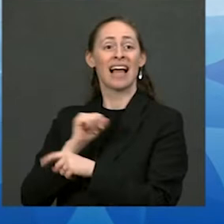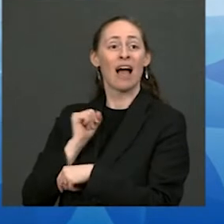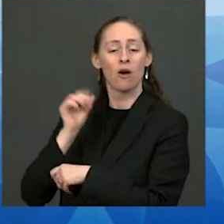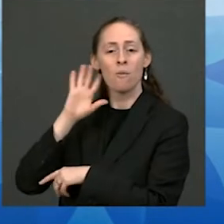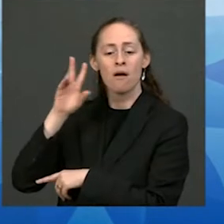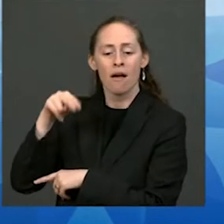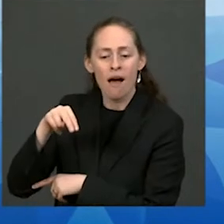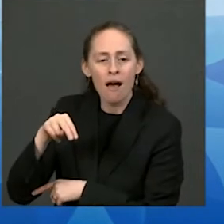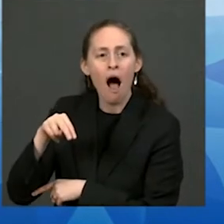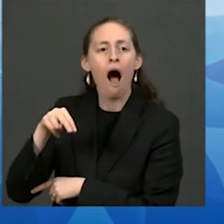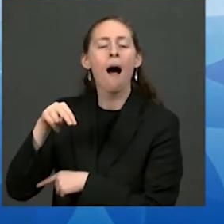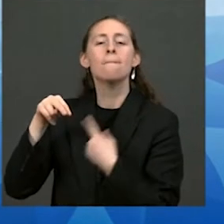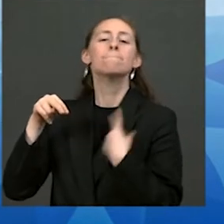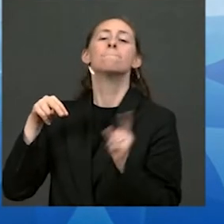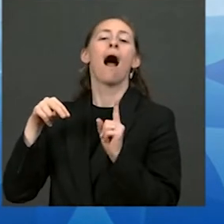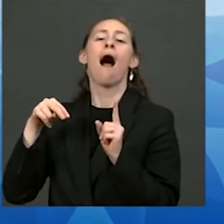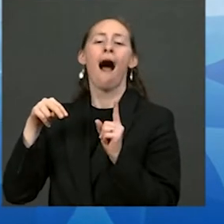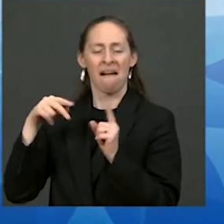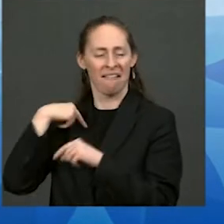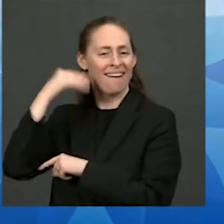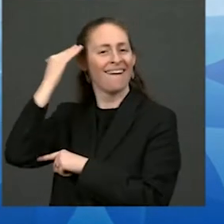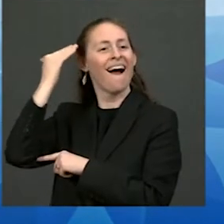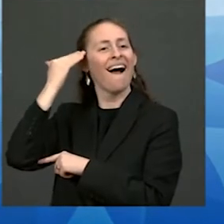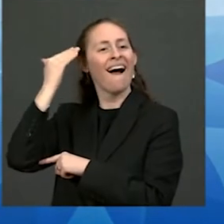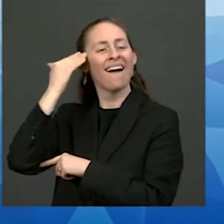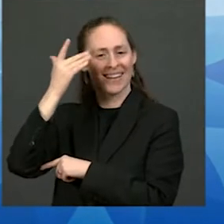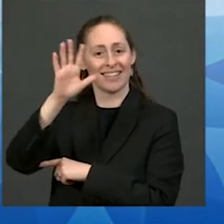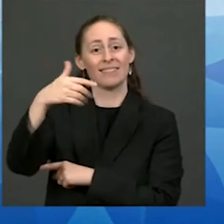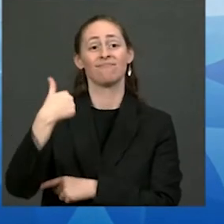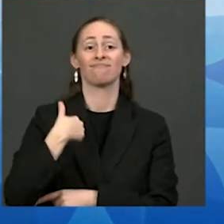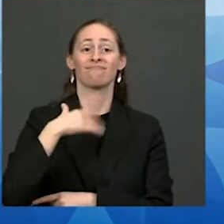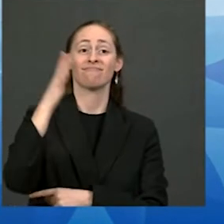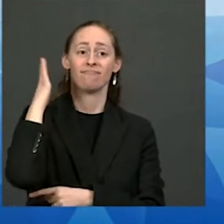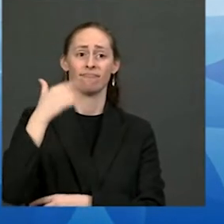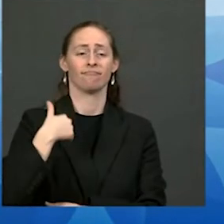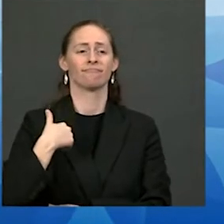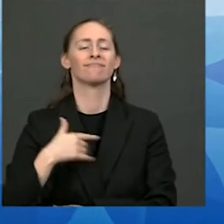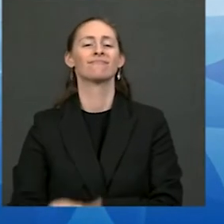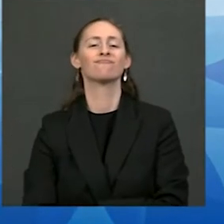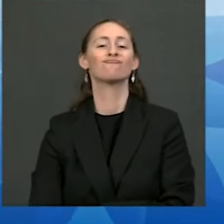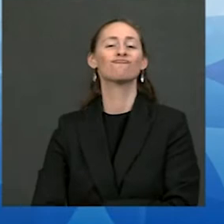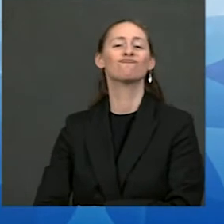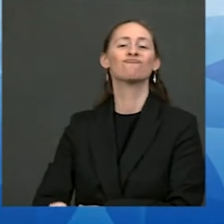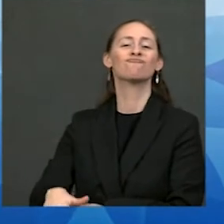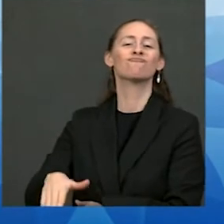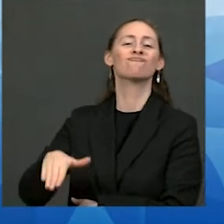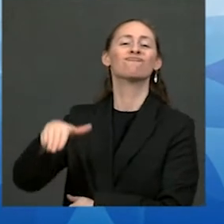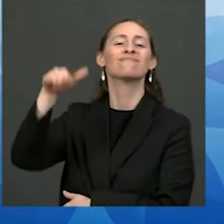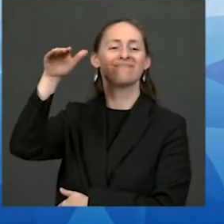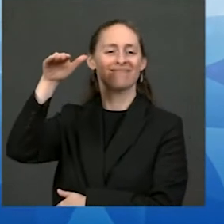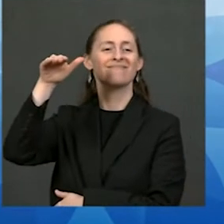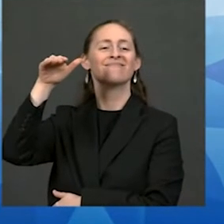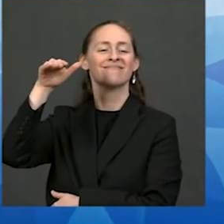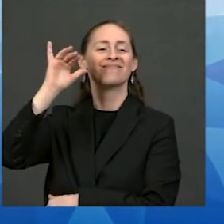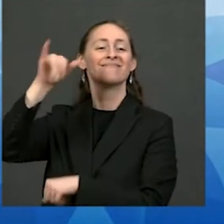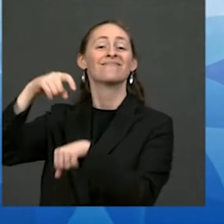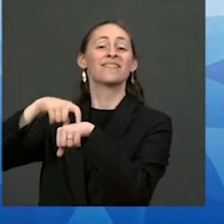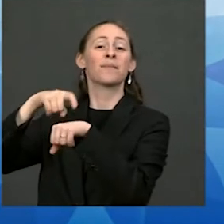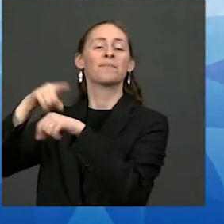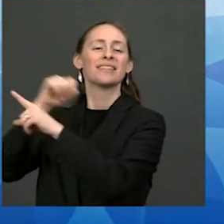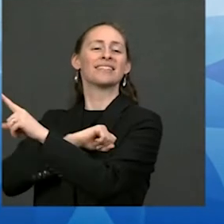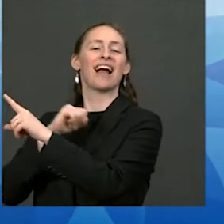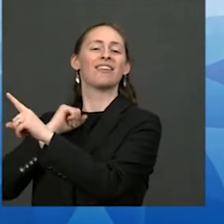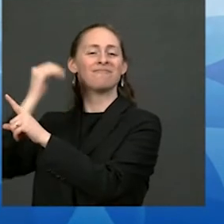I was raised by Danny and always the United States Senate and to President Fawn Sharp